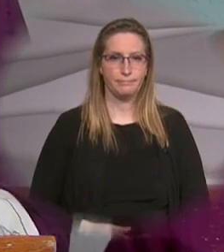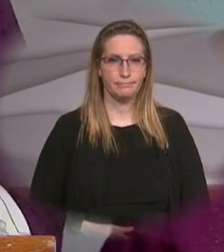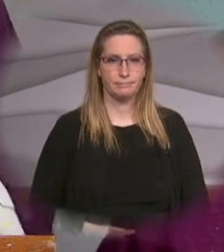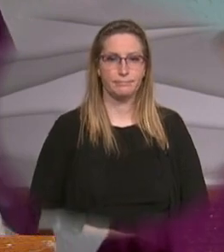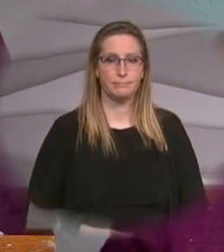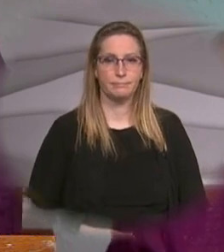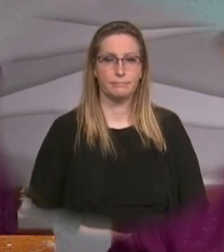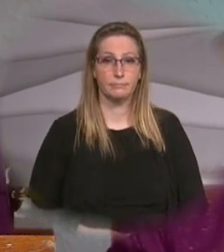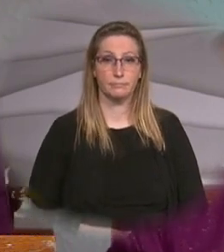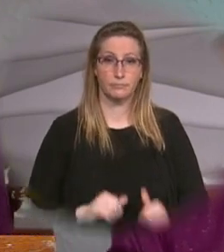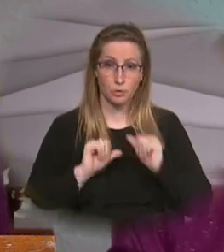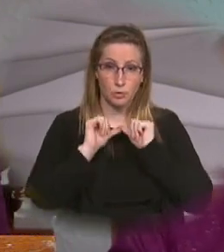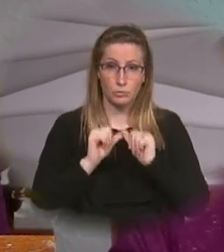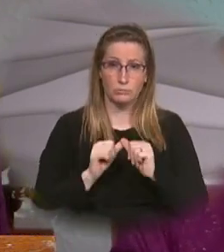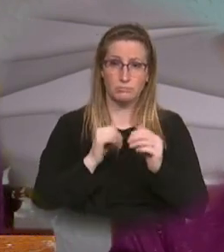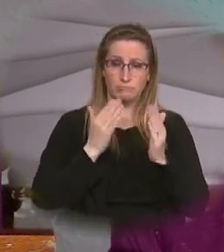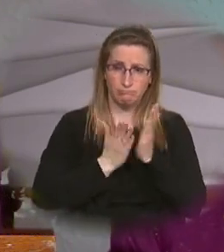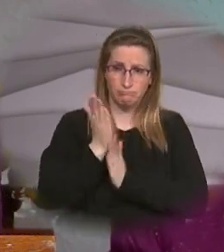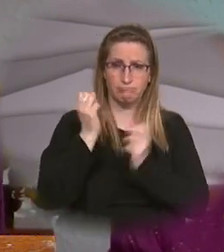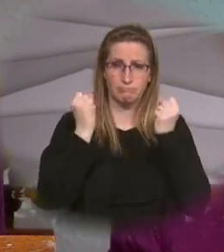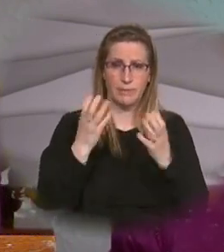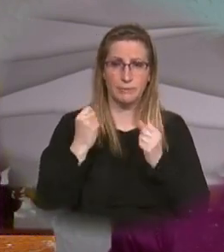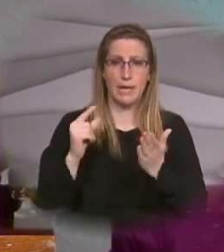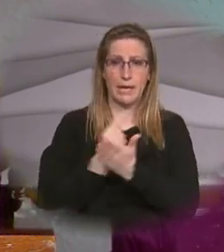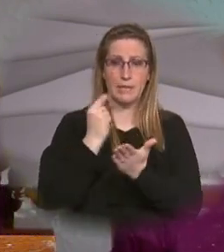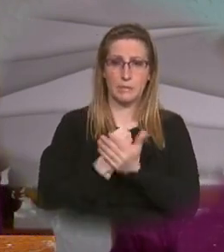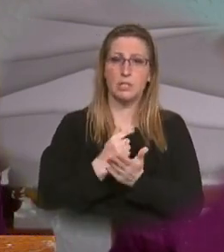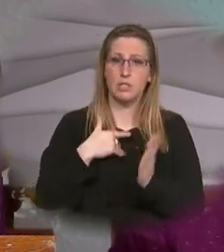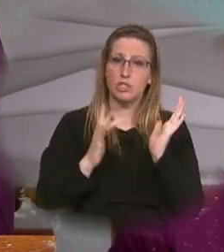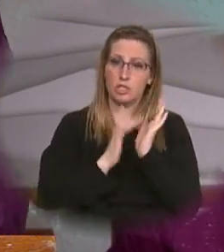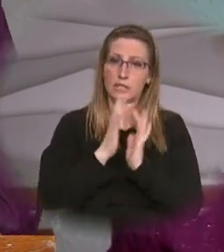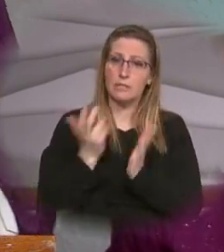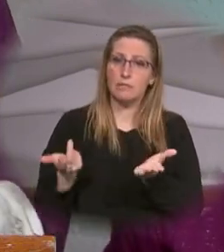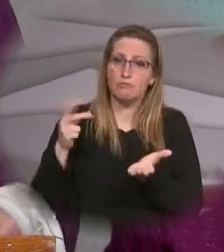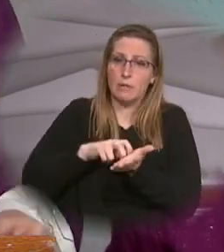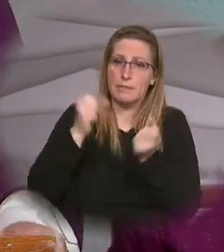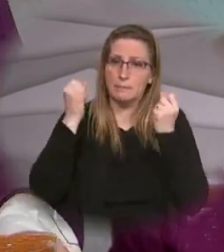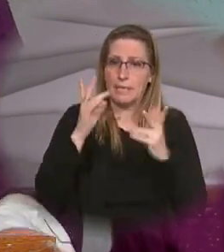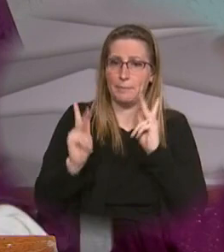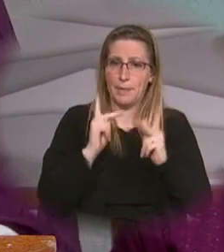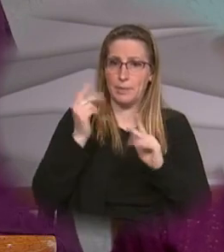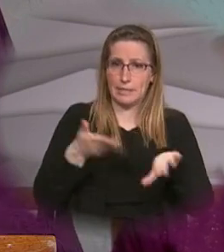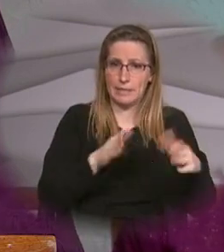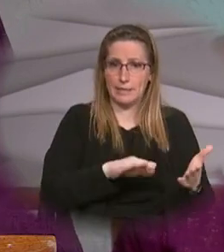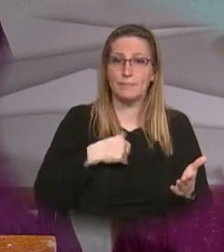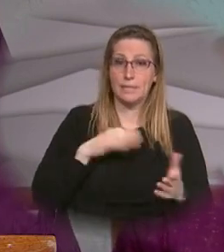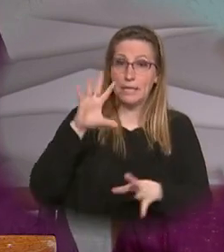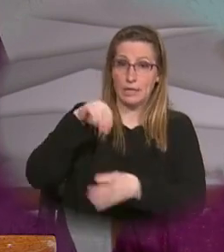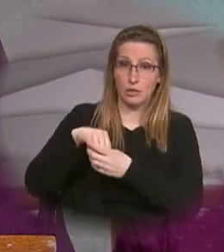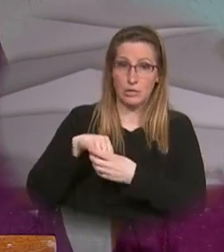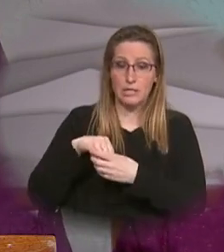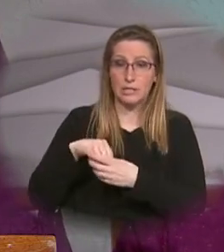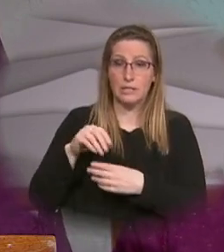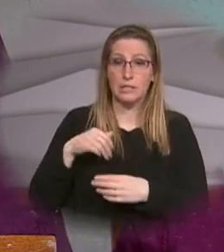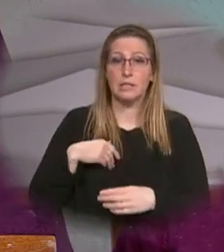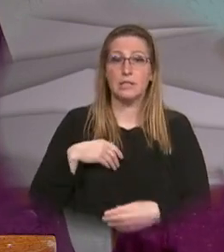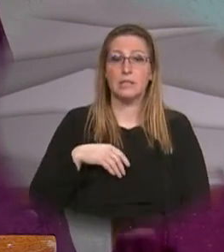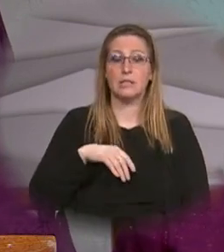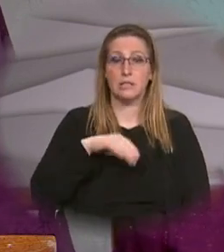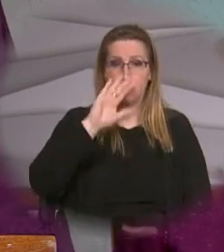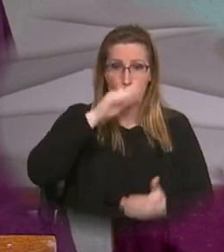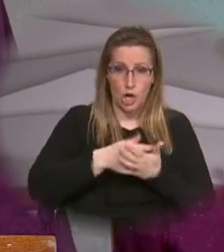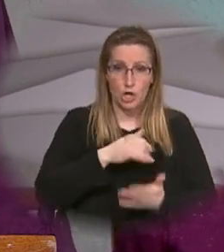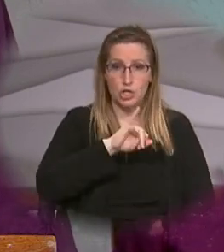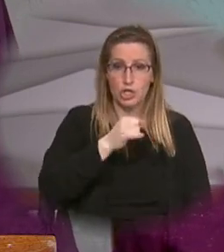Throughout the Gospels Jesus raises various people from the dead including the daughter of Jairus